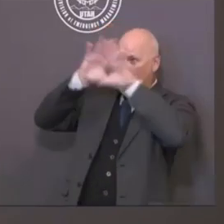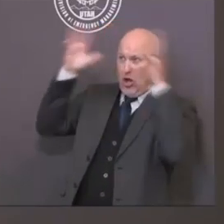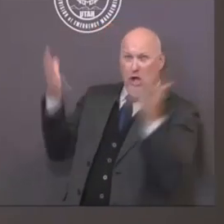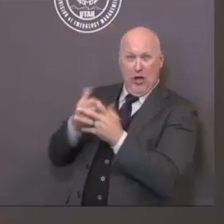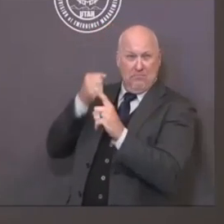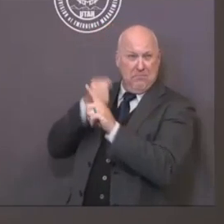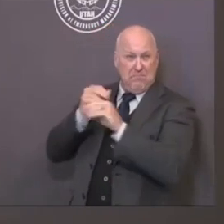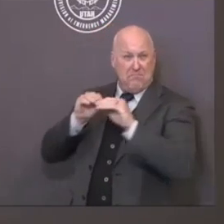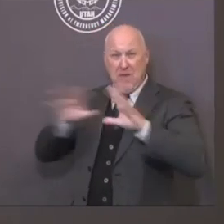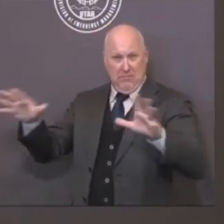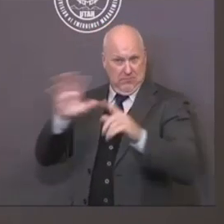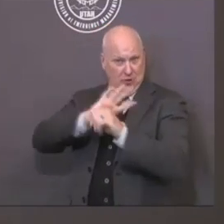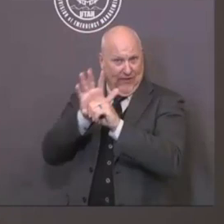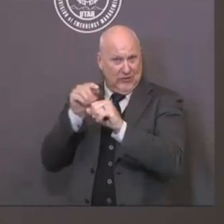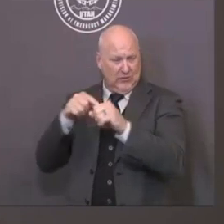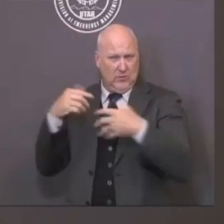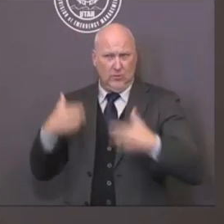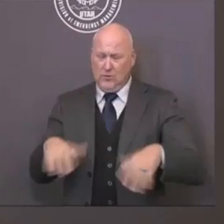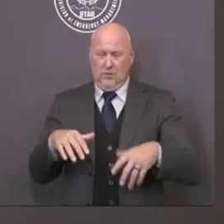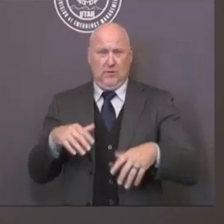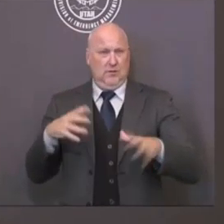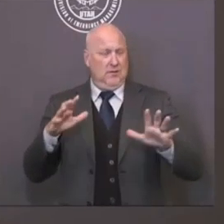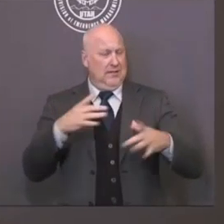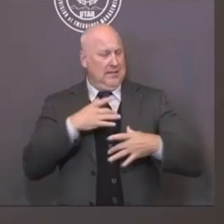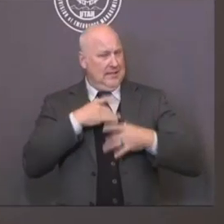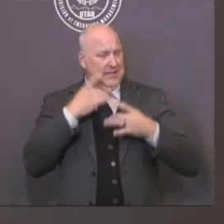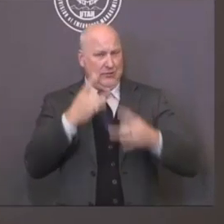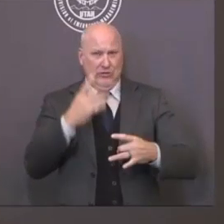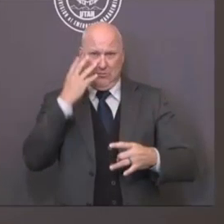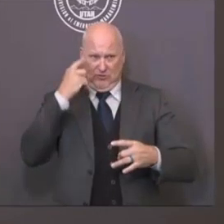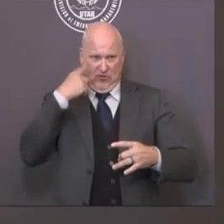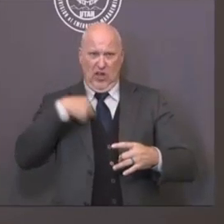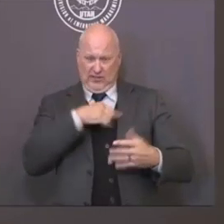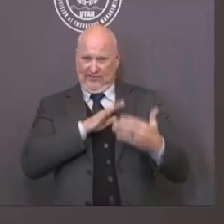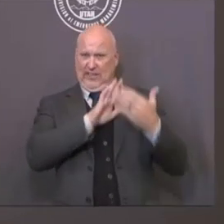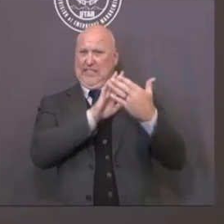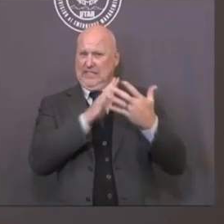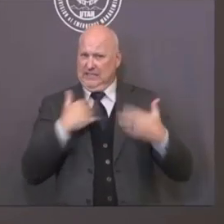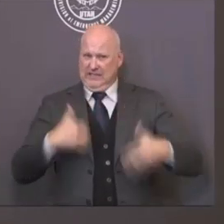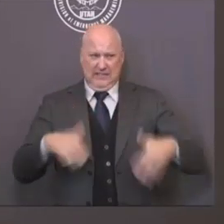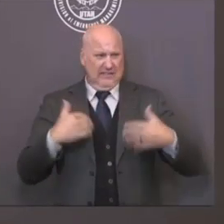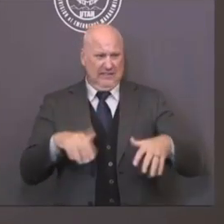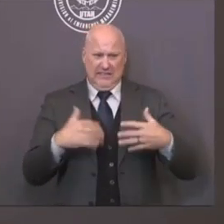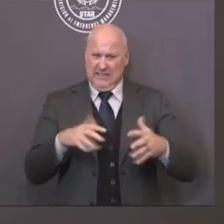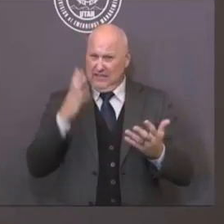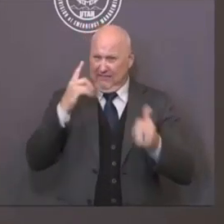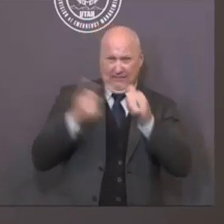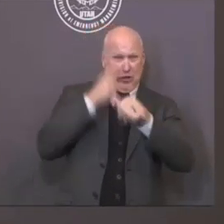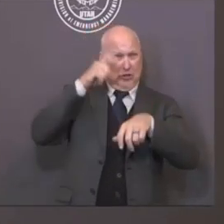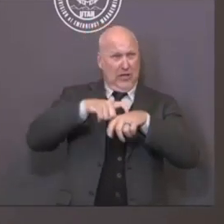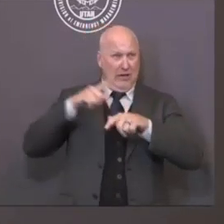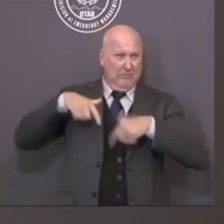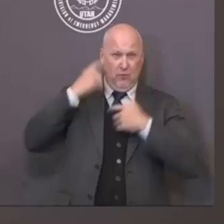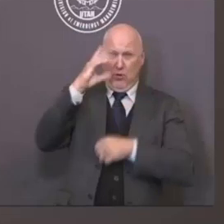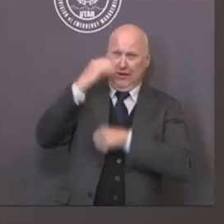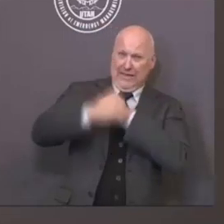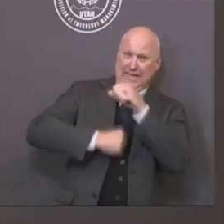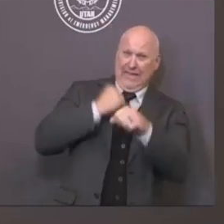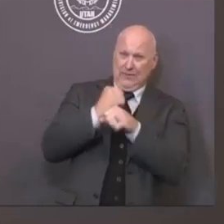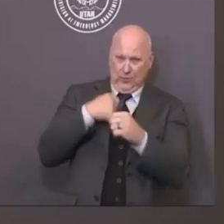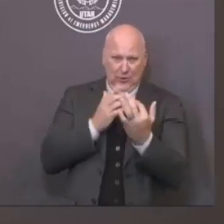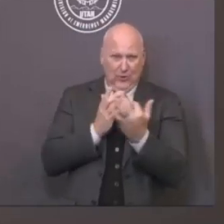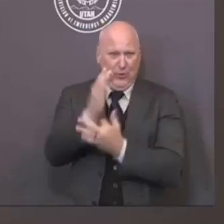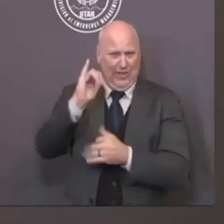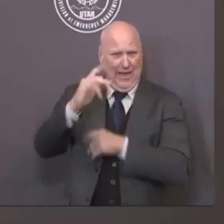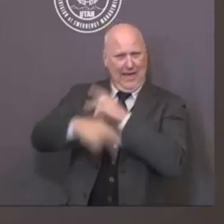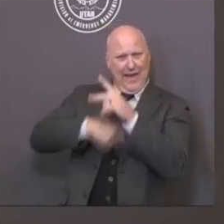certainly in the last hundred years. It's the curve ball of all curve balls that have been thrown at us, impacted our